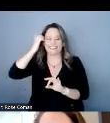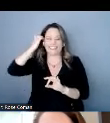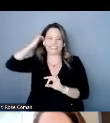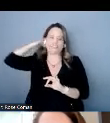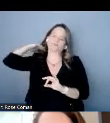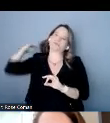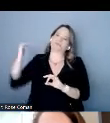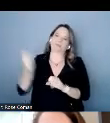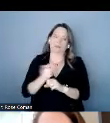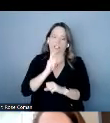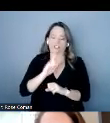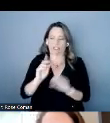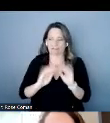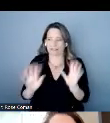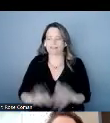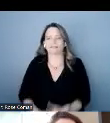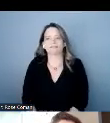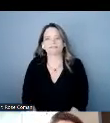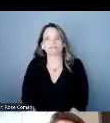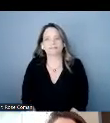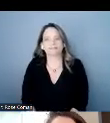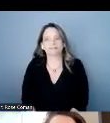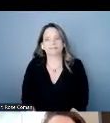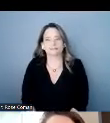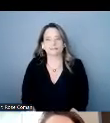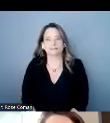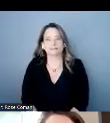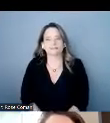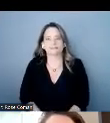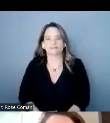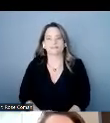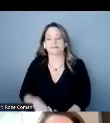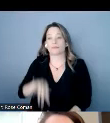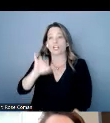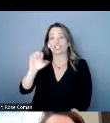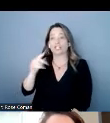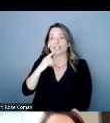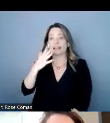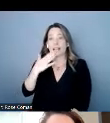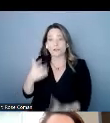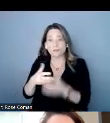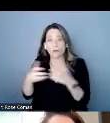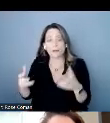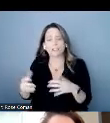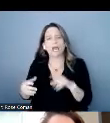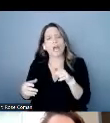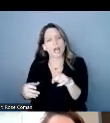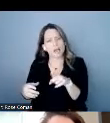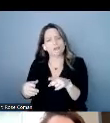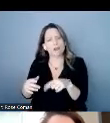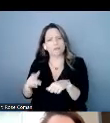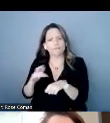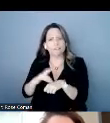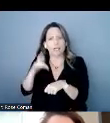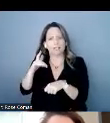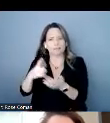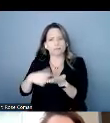makes sense thank you thank you so much and you touched on this a little bit